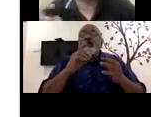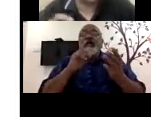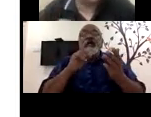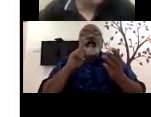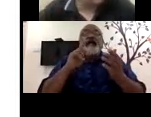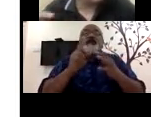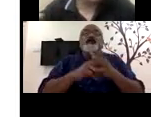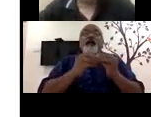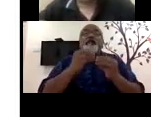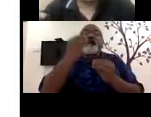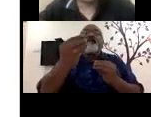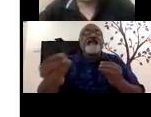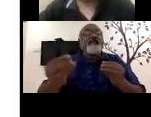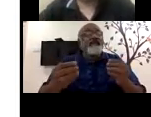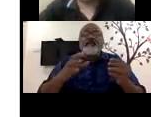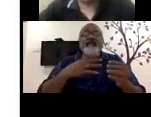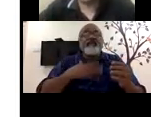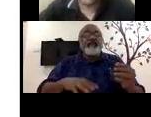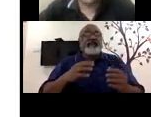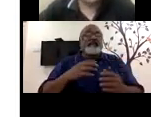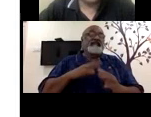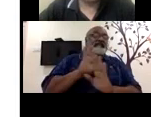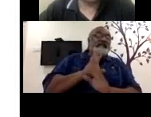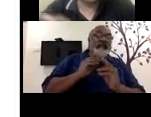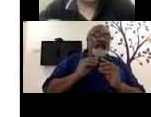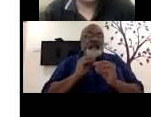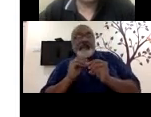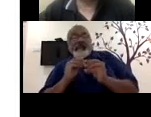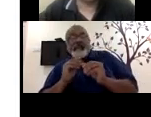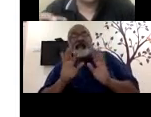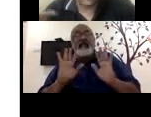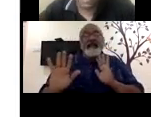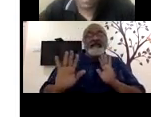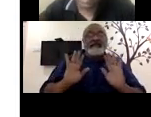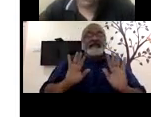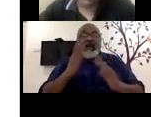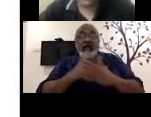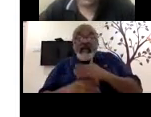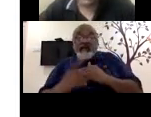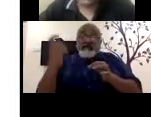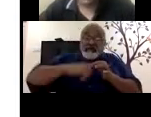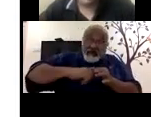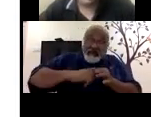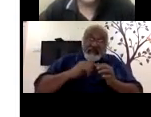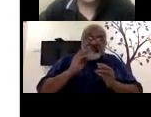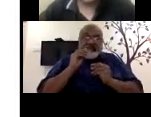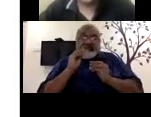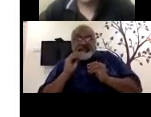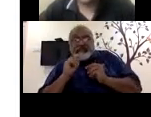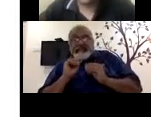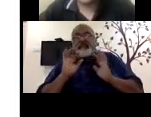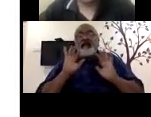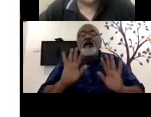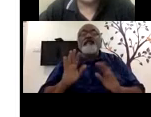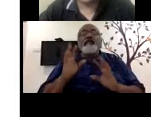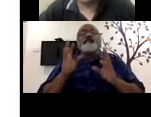and the employer also has an expectation to hire. So, given these, this kind of complication, what